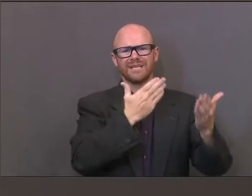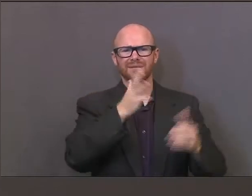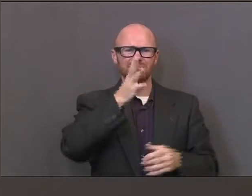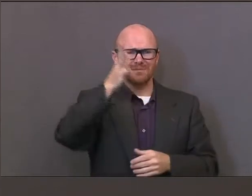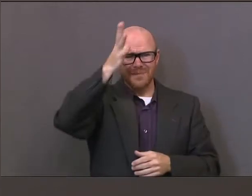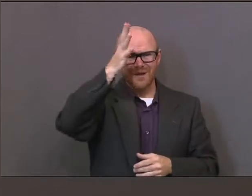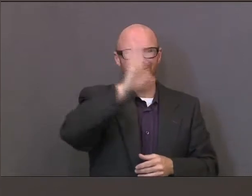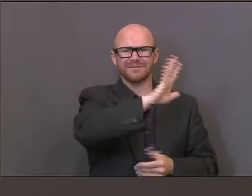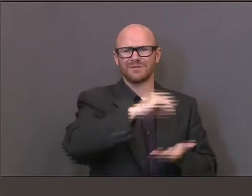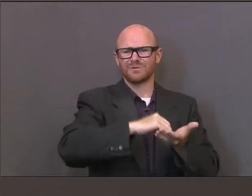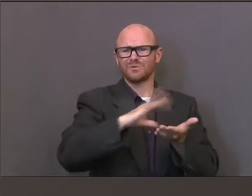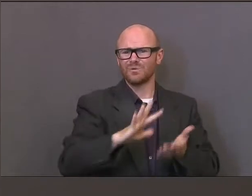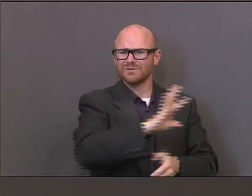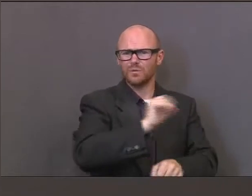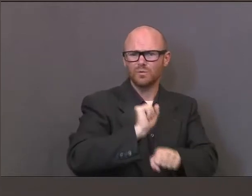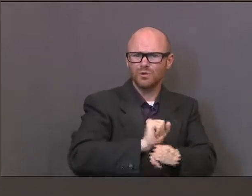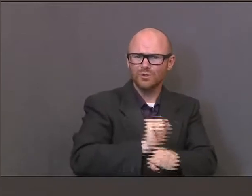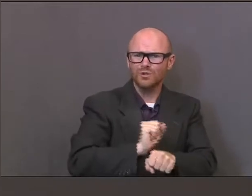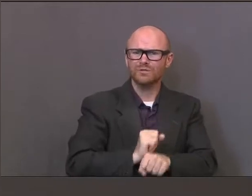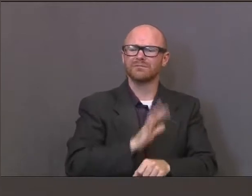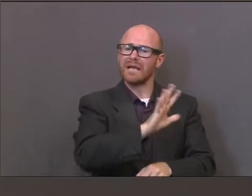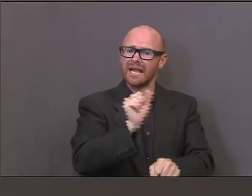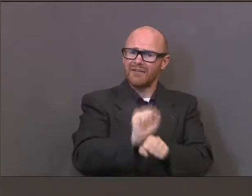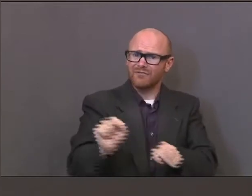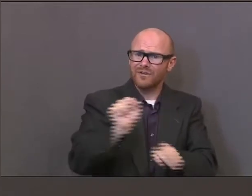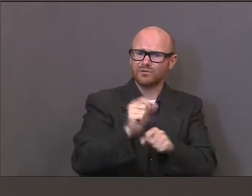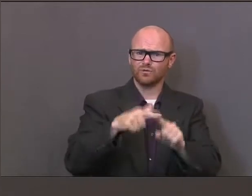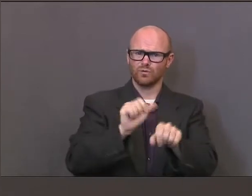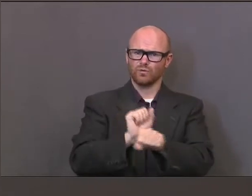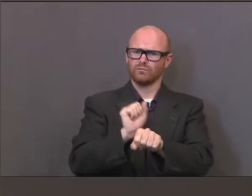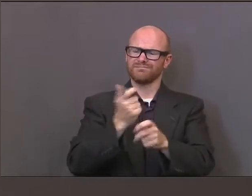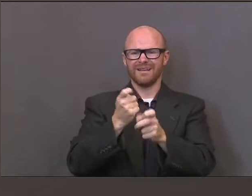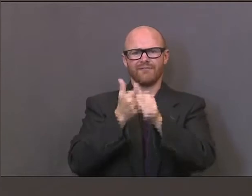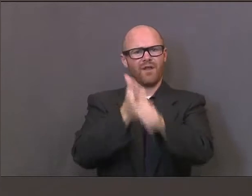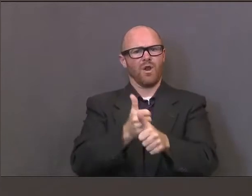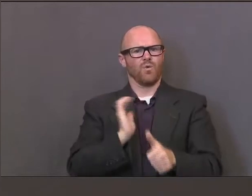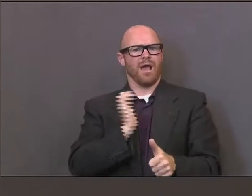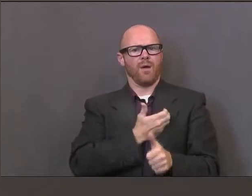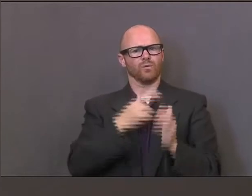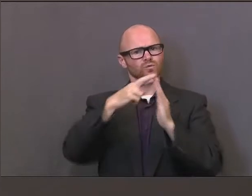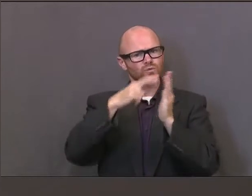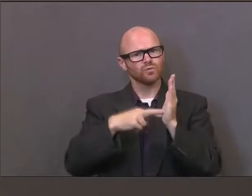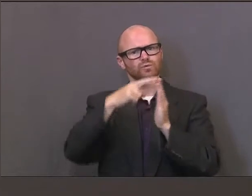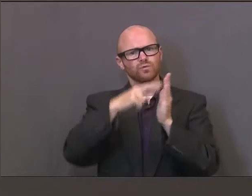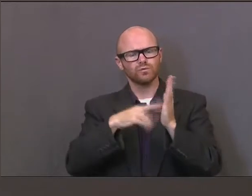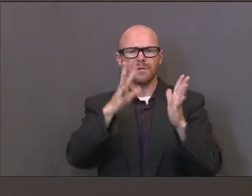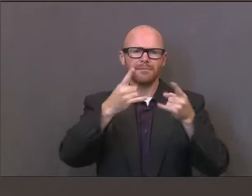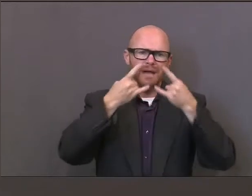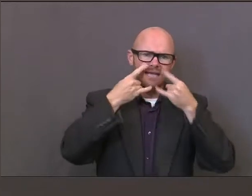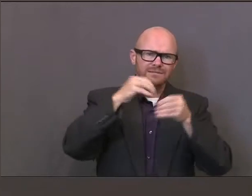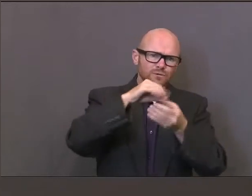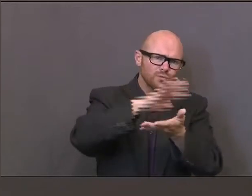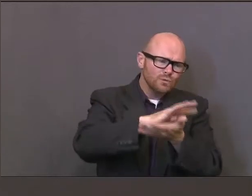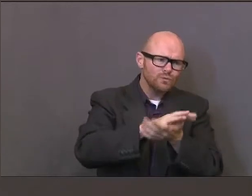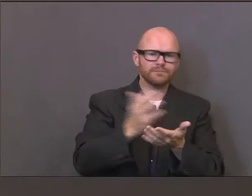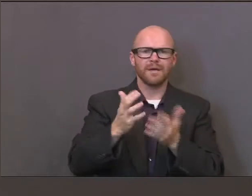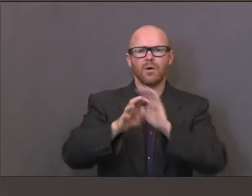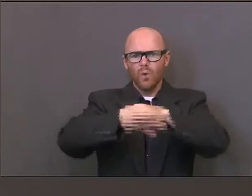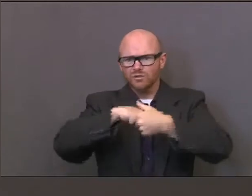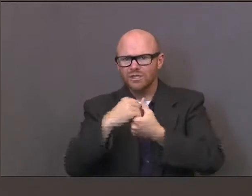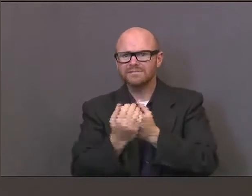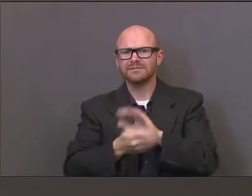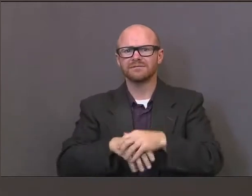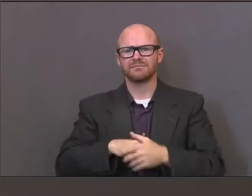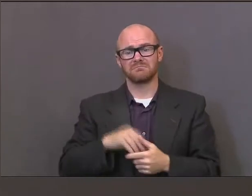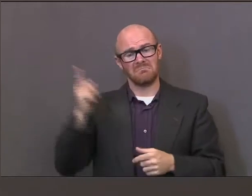work and their efforts to cooperate with these safety protocols that are in place in our schools. They feel like they're doing their best